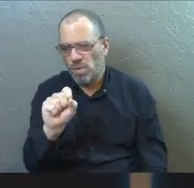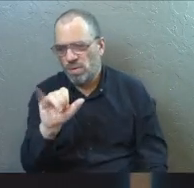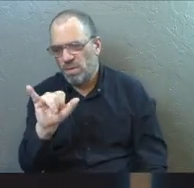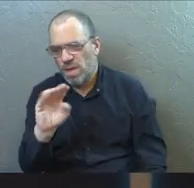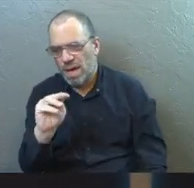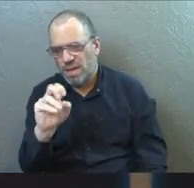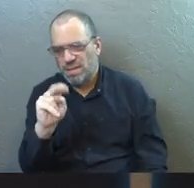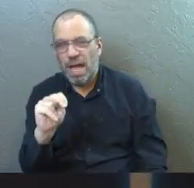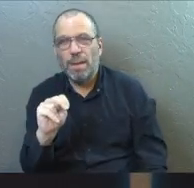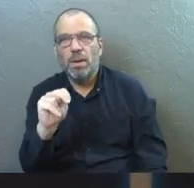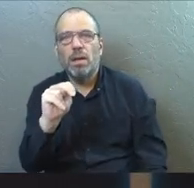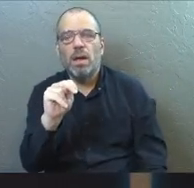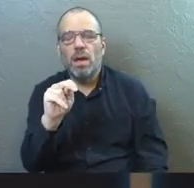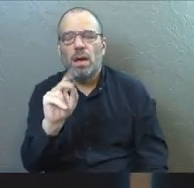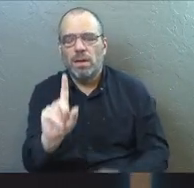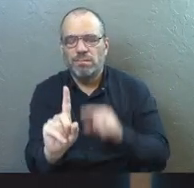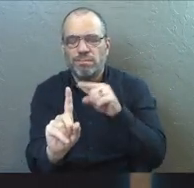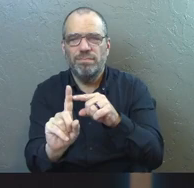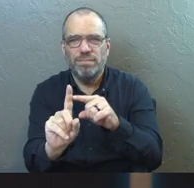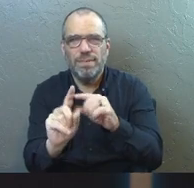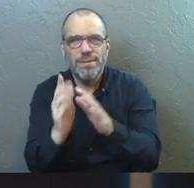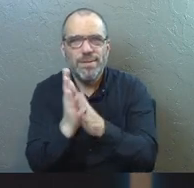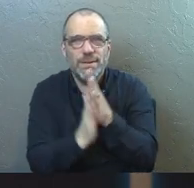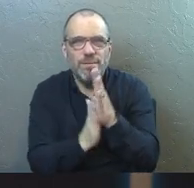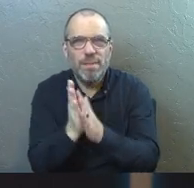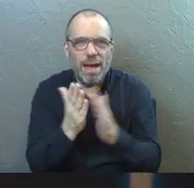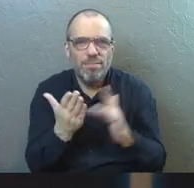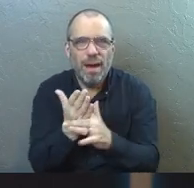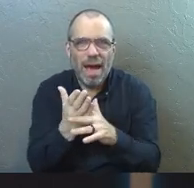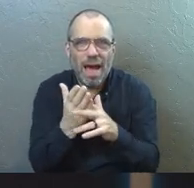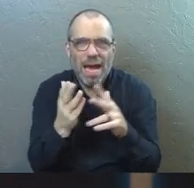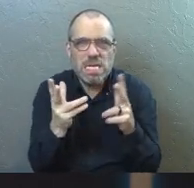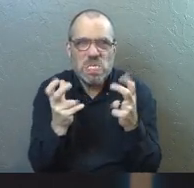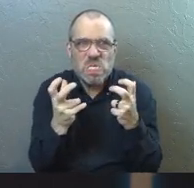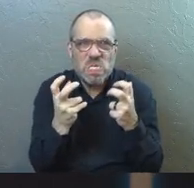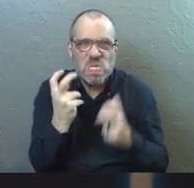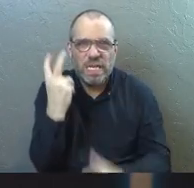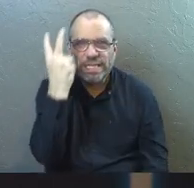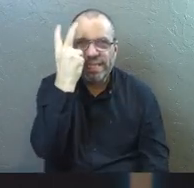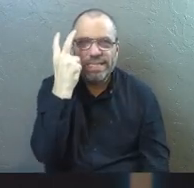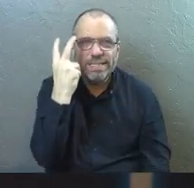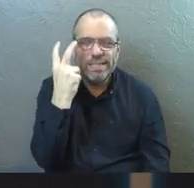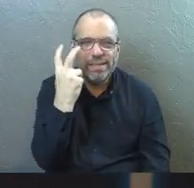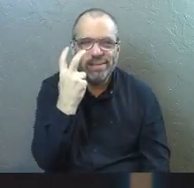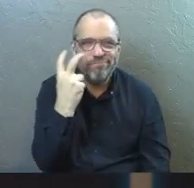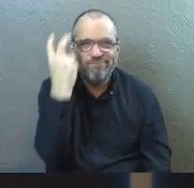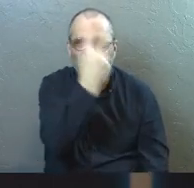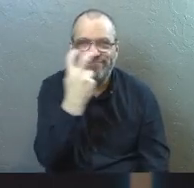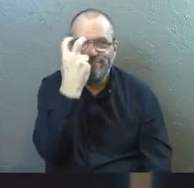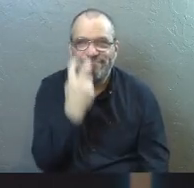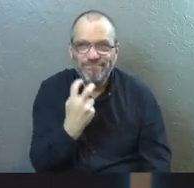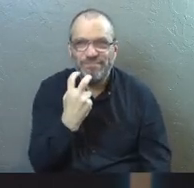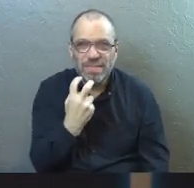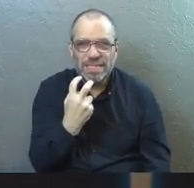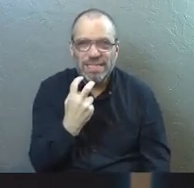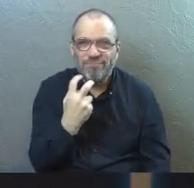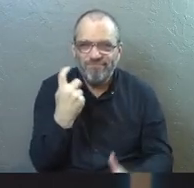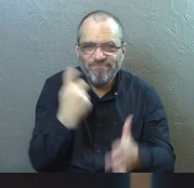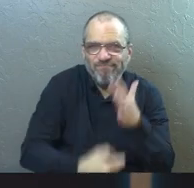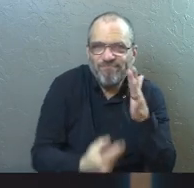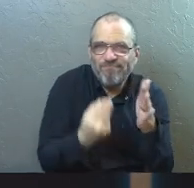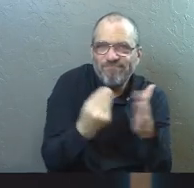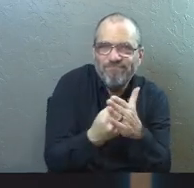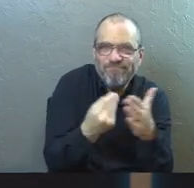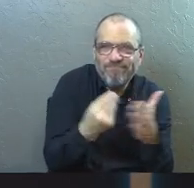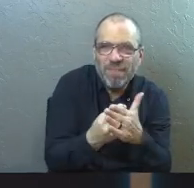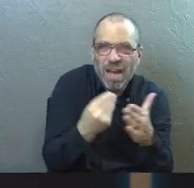later on. Simon is motivated by greed and he's going to want to charge for what he gives to people. And the